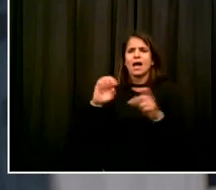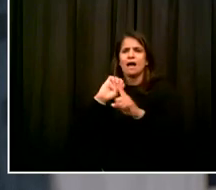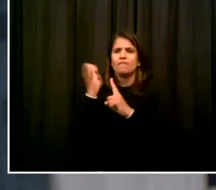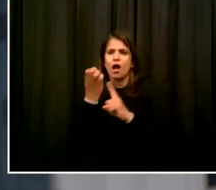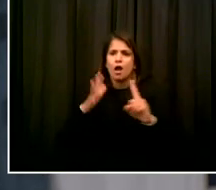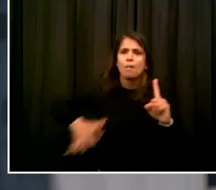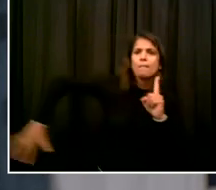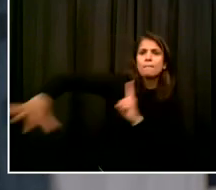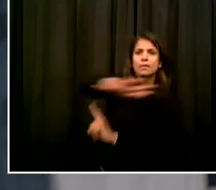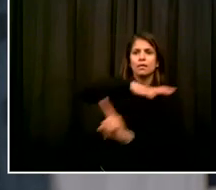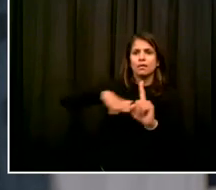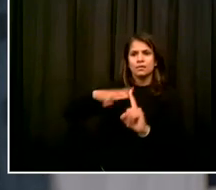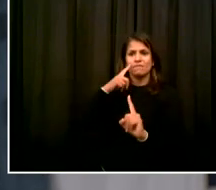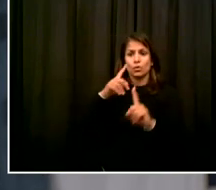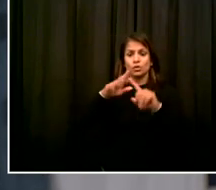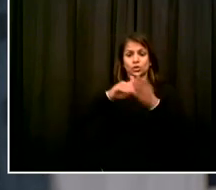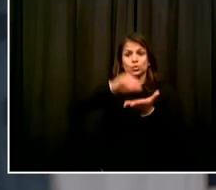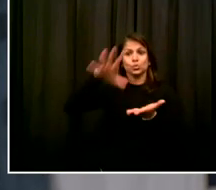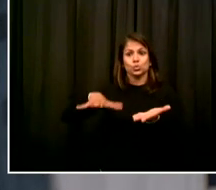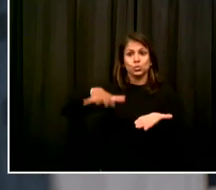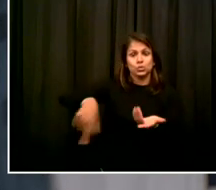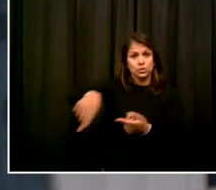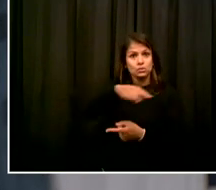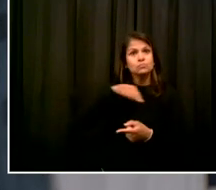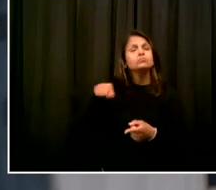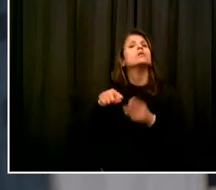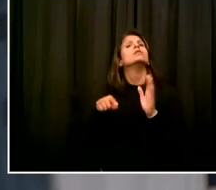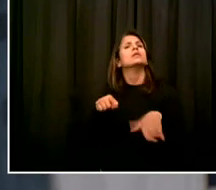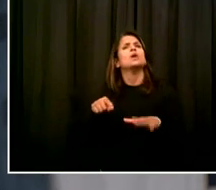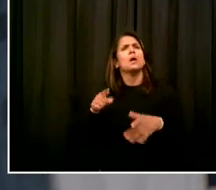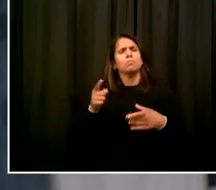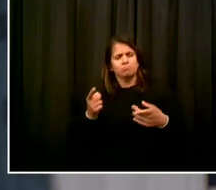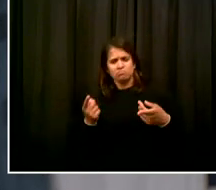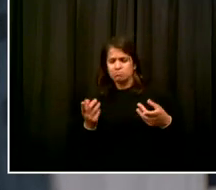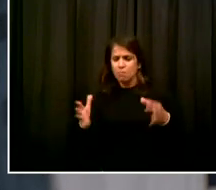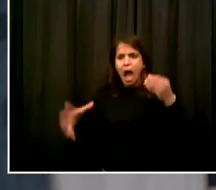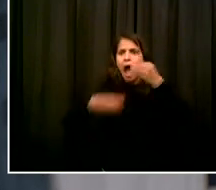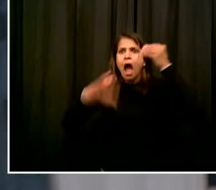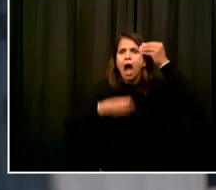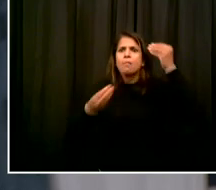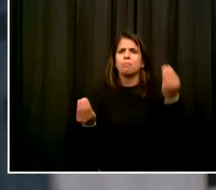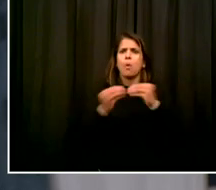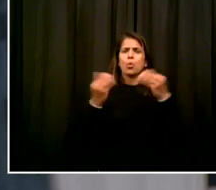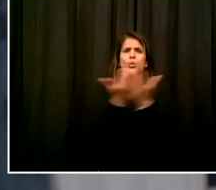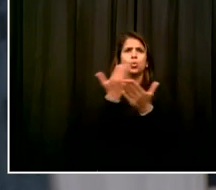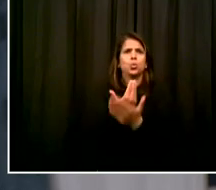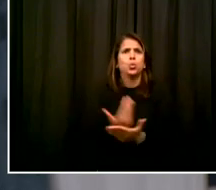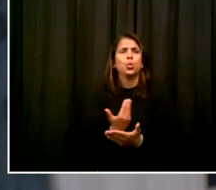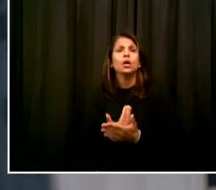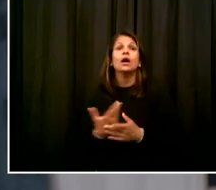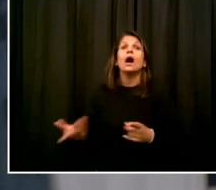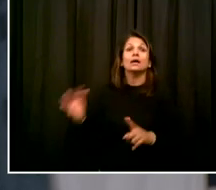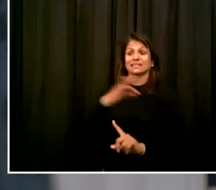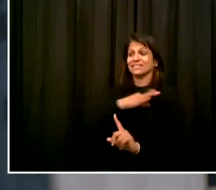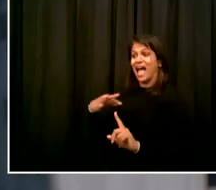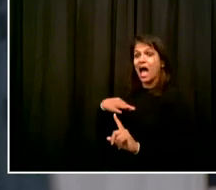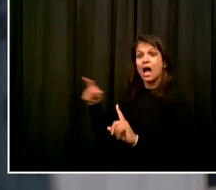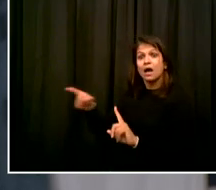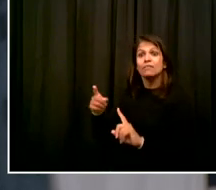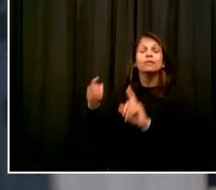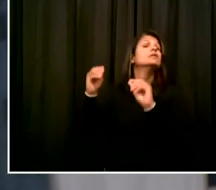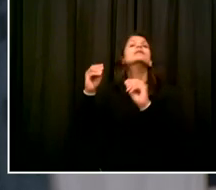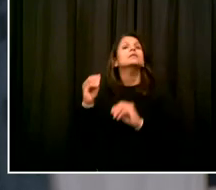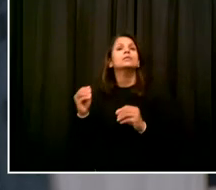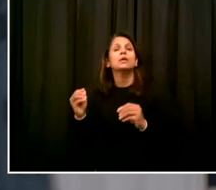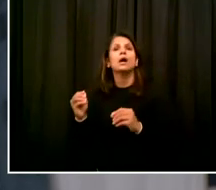tailored to address the disruptions that we have confronted in the recent months. Foremost amongst among these